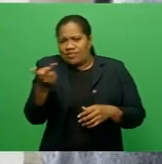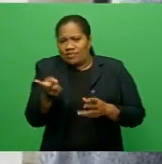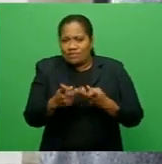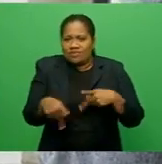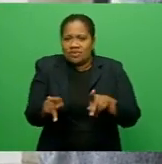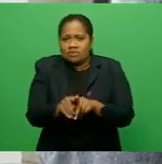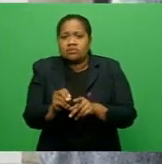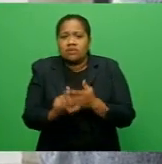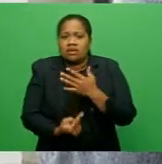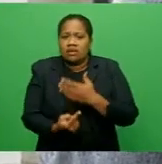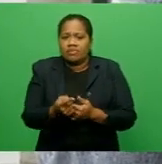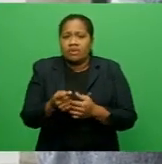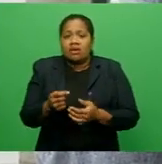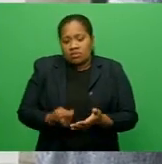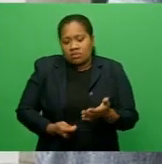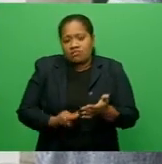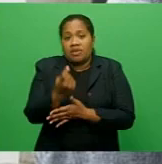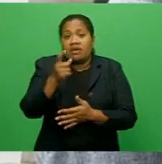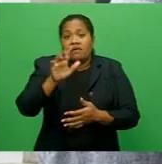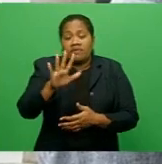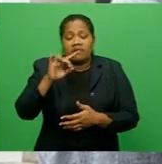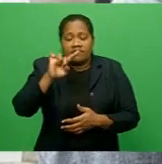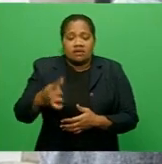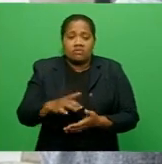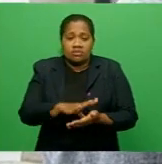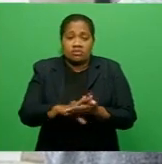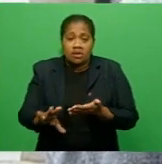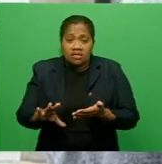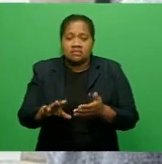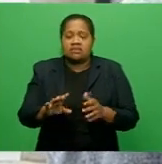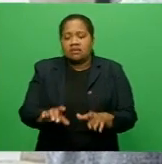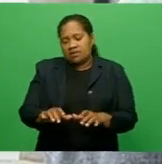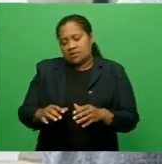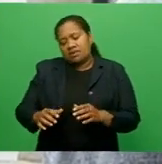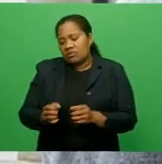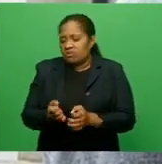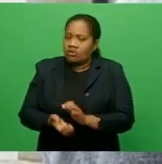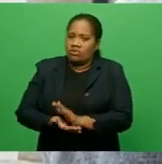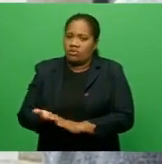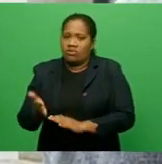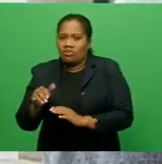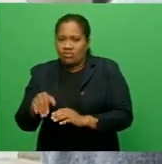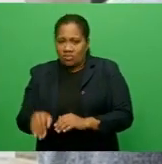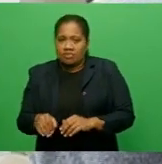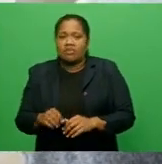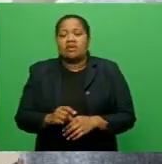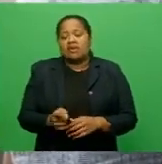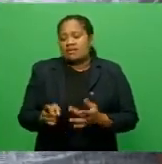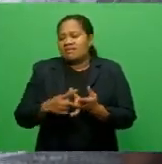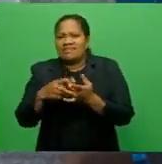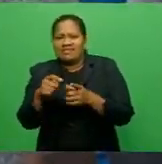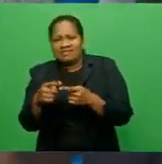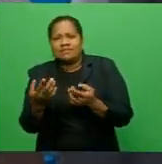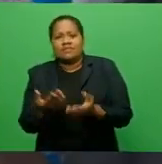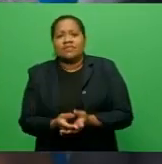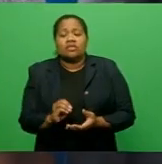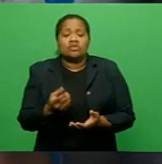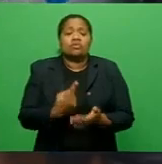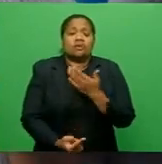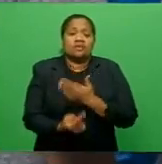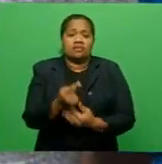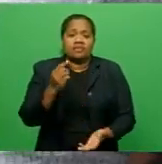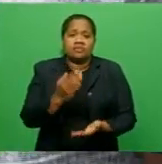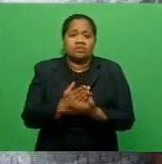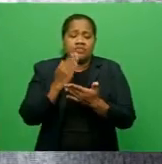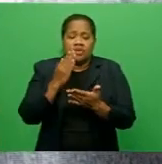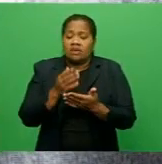,000, ordered not to re-offend and to surrender his travel documents to court. A stop-departure order has also been issued against the MP.